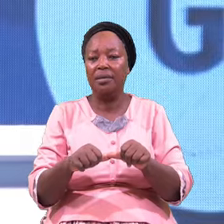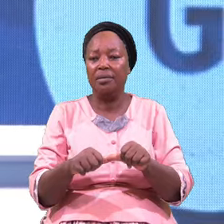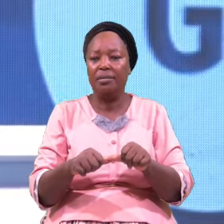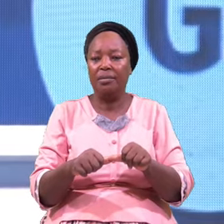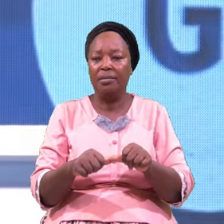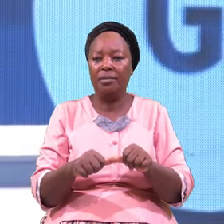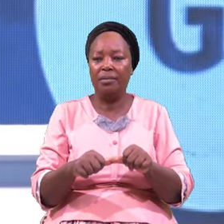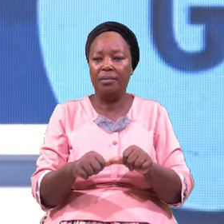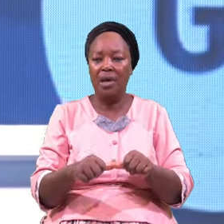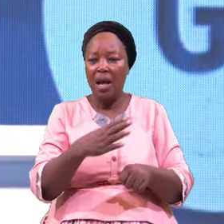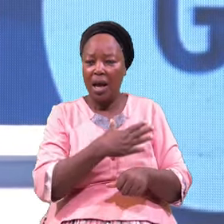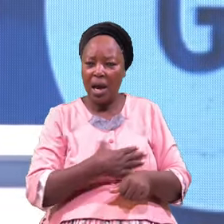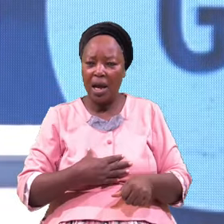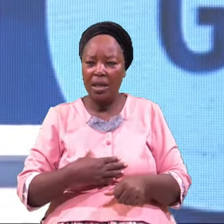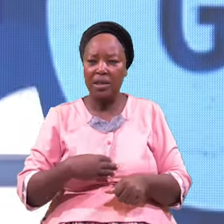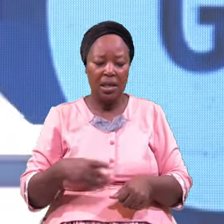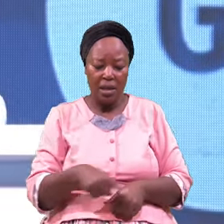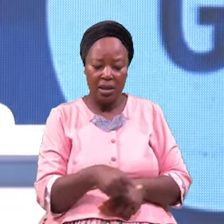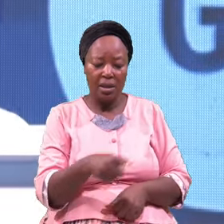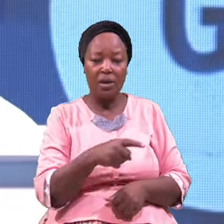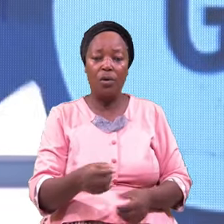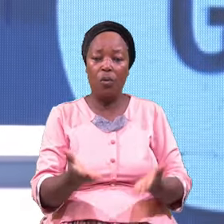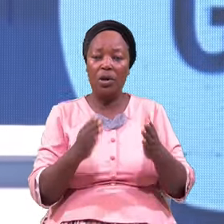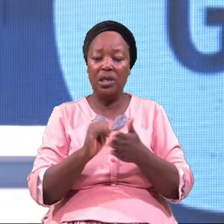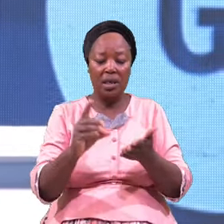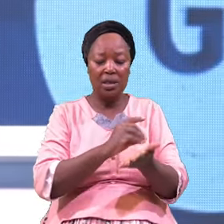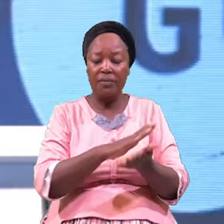And they Want That divine Touch